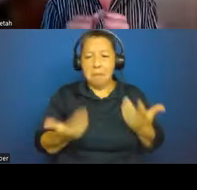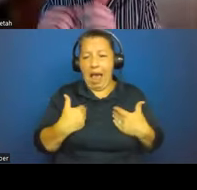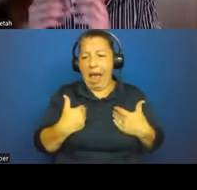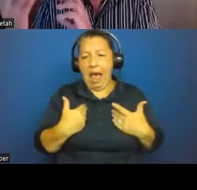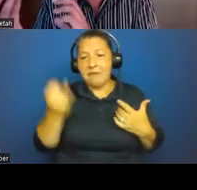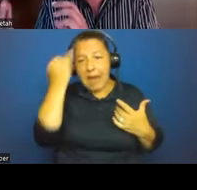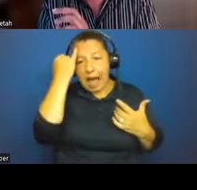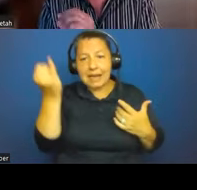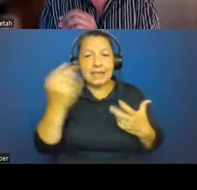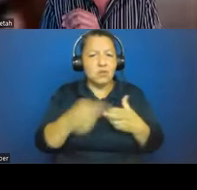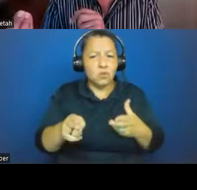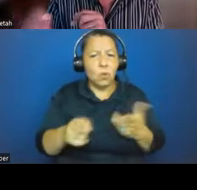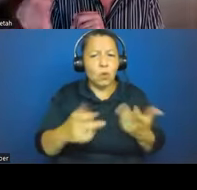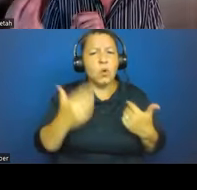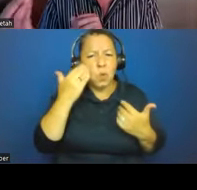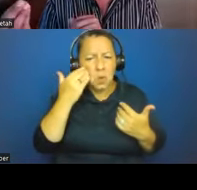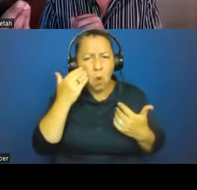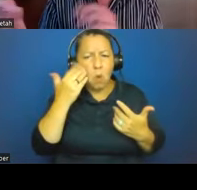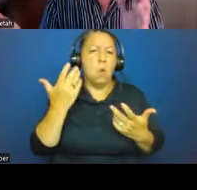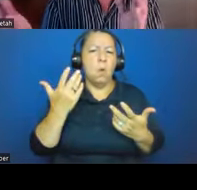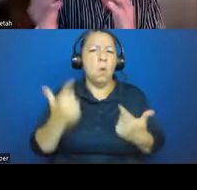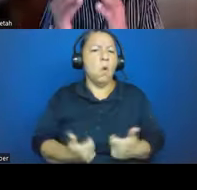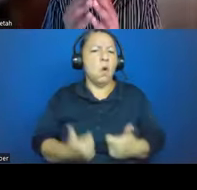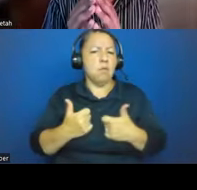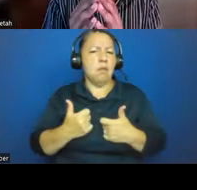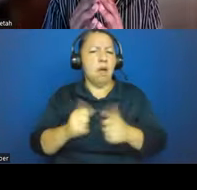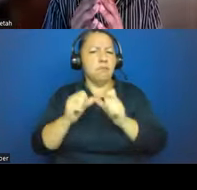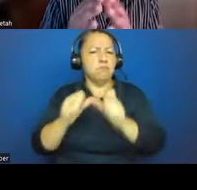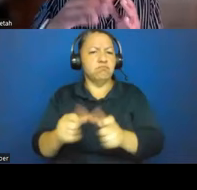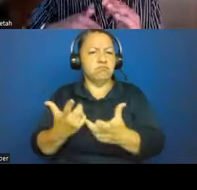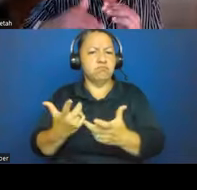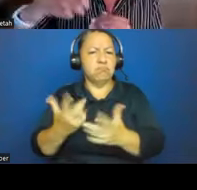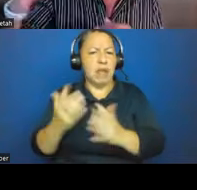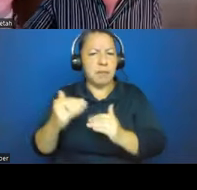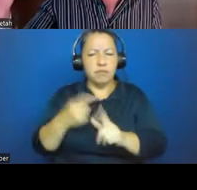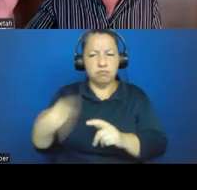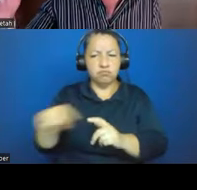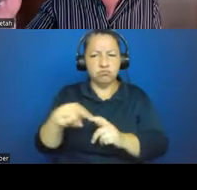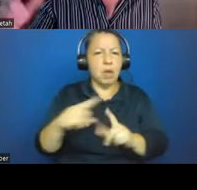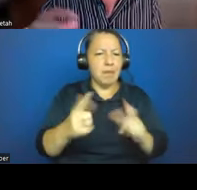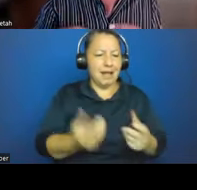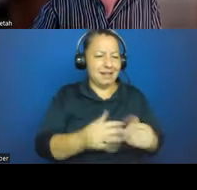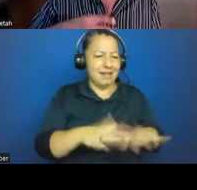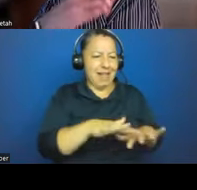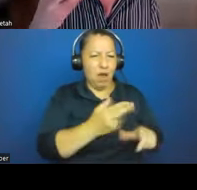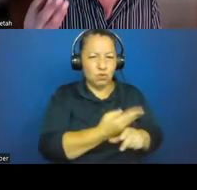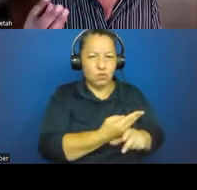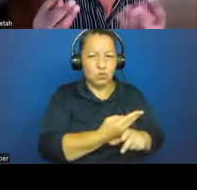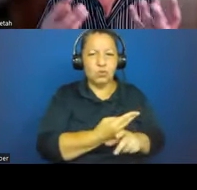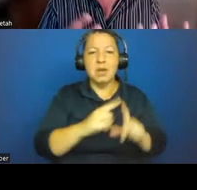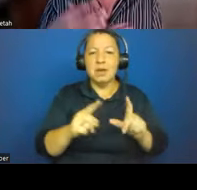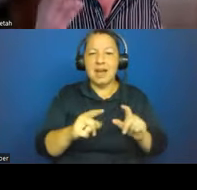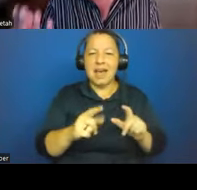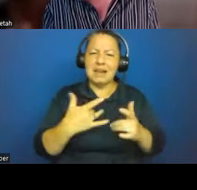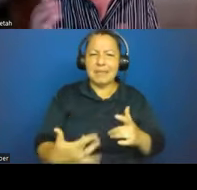profile, and we can have a snapshot of land use, it's relatively static. We're looking at this over time. And so we're able to make the